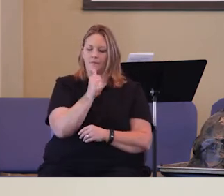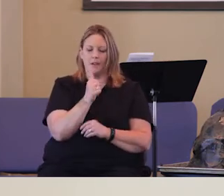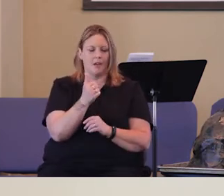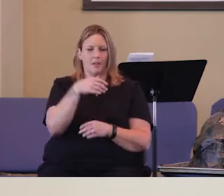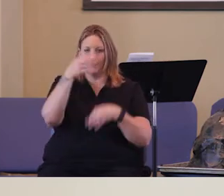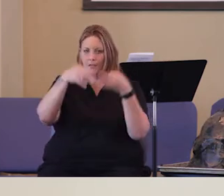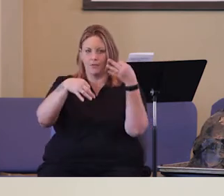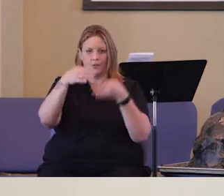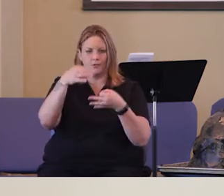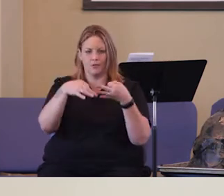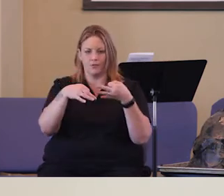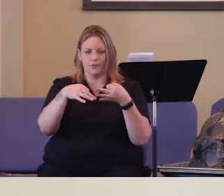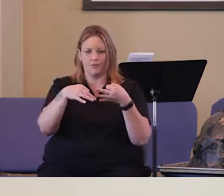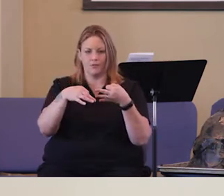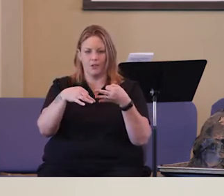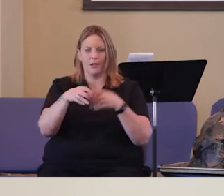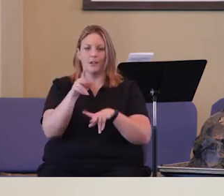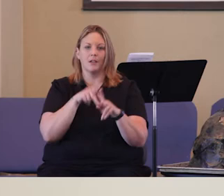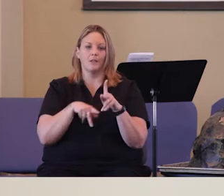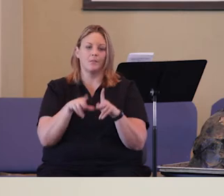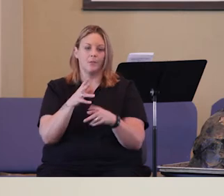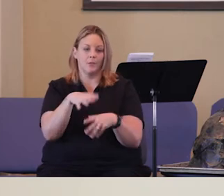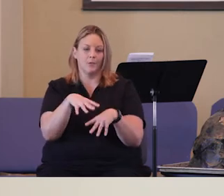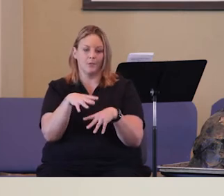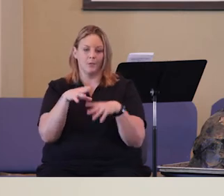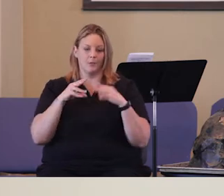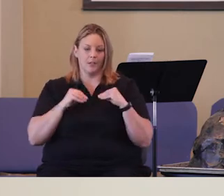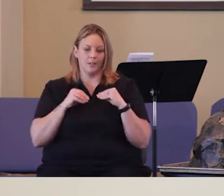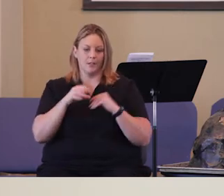Okay, we're not the judge. You and I are not the judge.